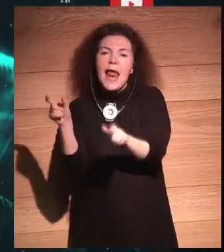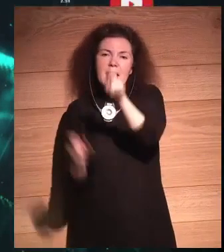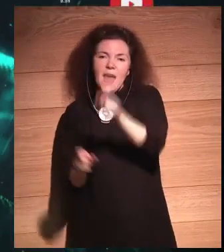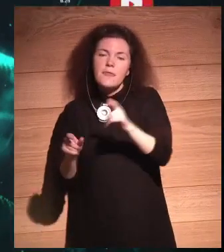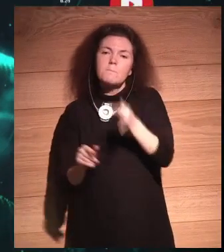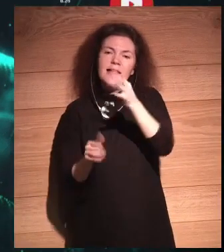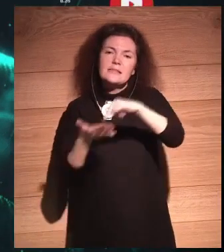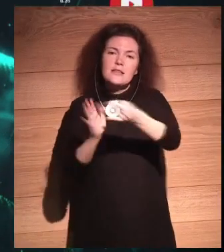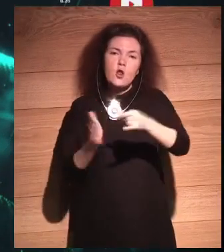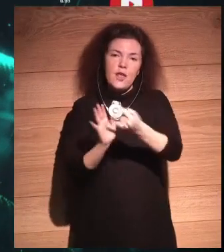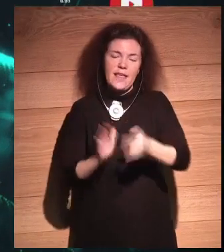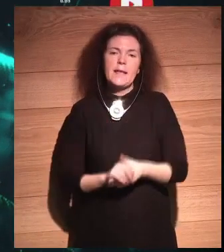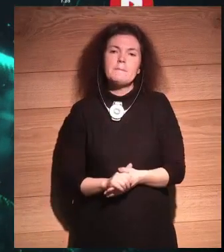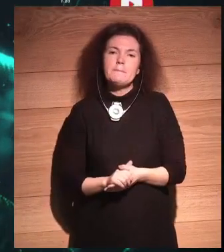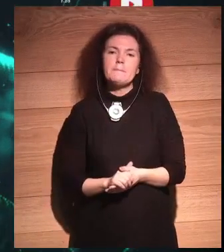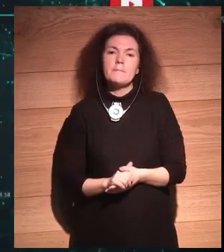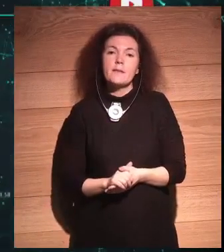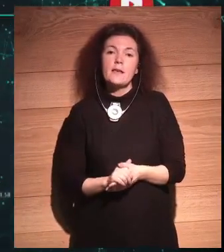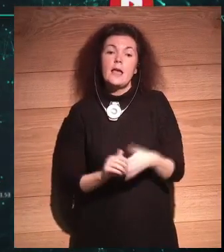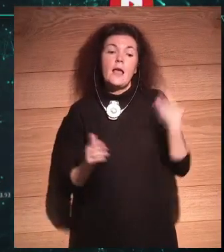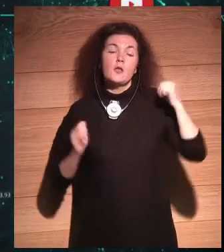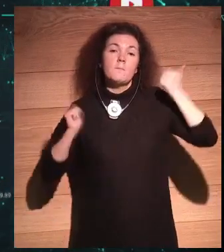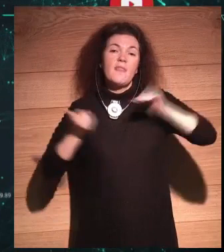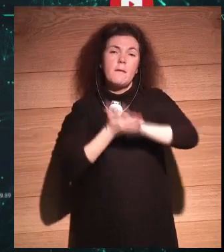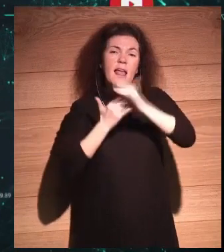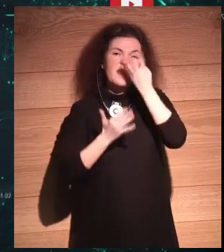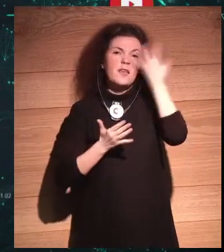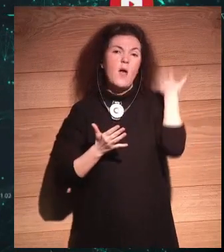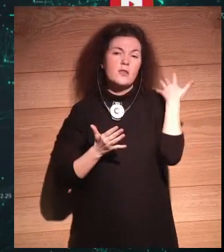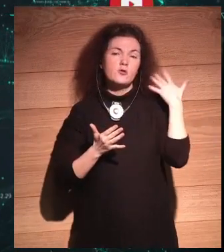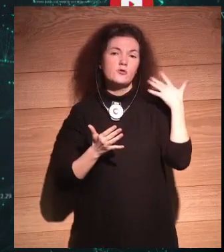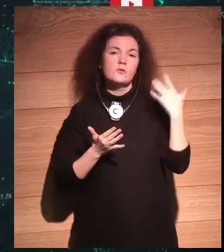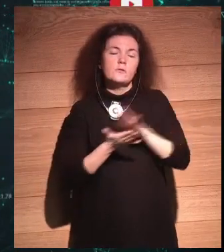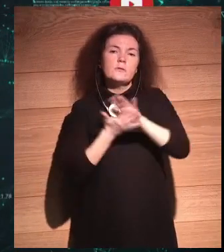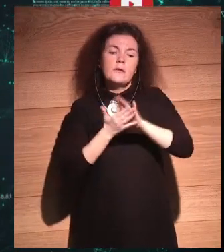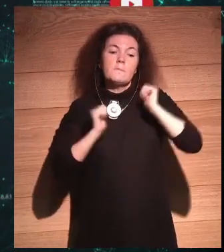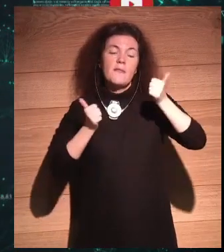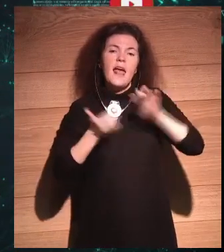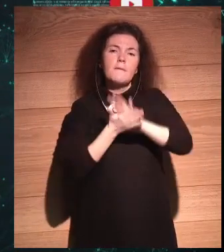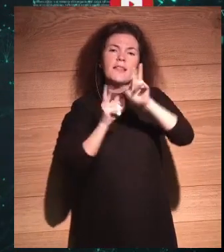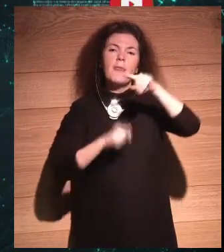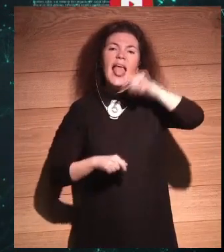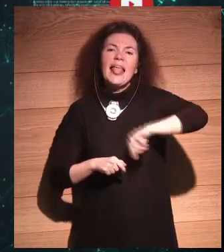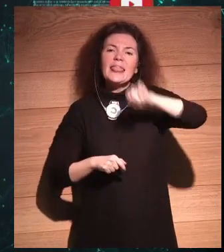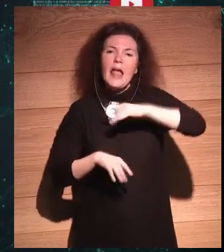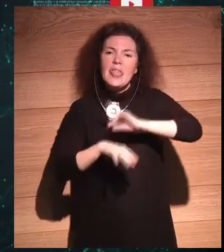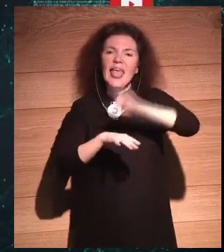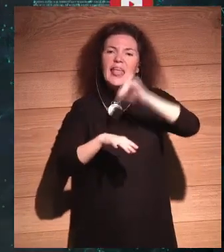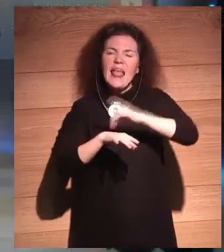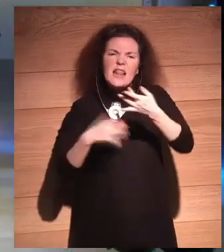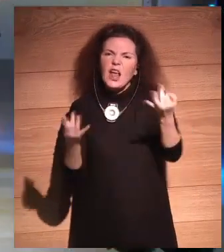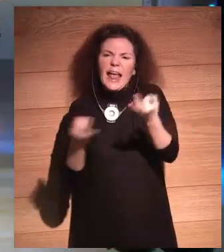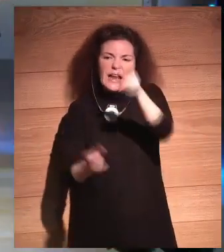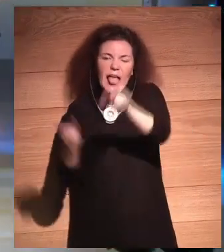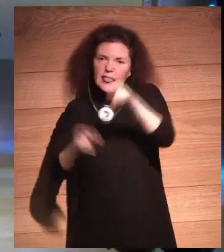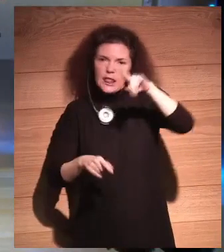when I started speaking about this five years ago, we started talking about digital ethics. Nobody understood what I was trying to